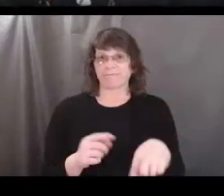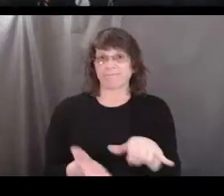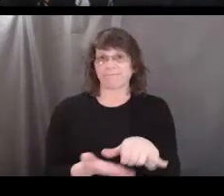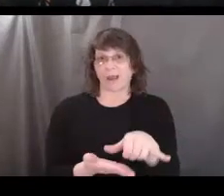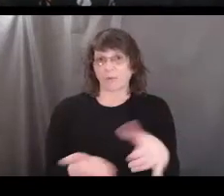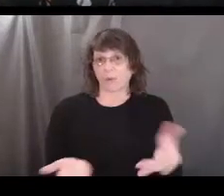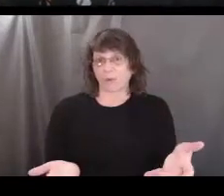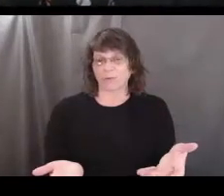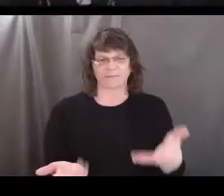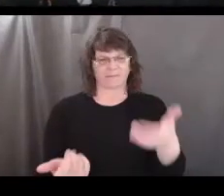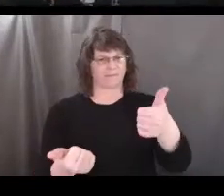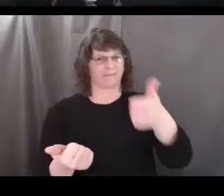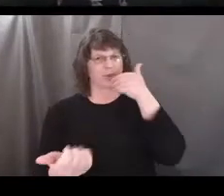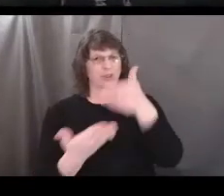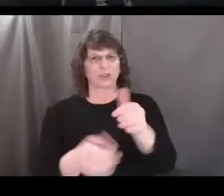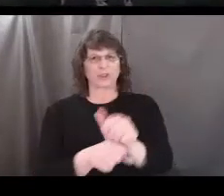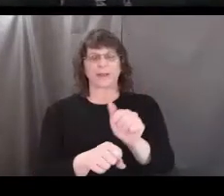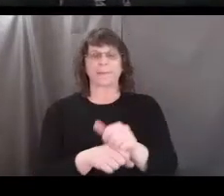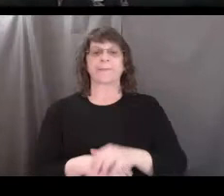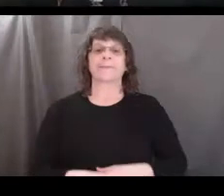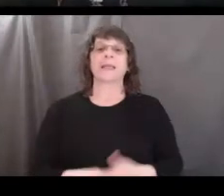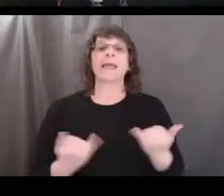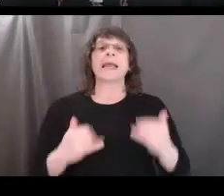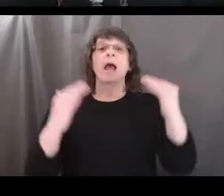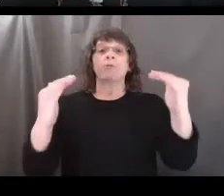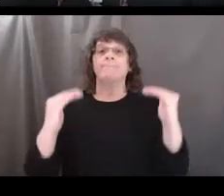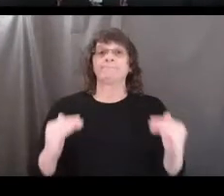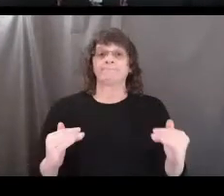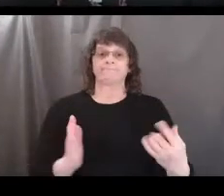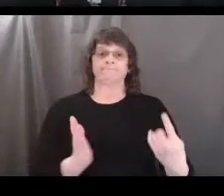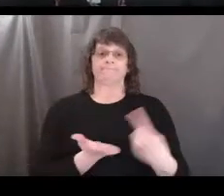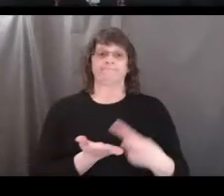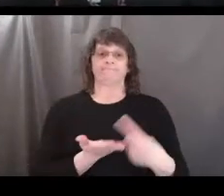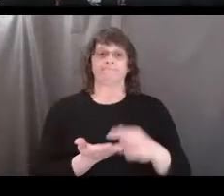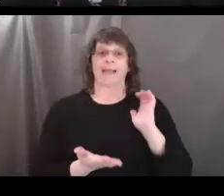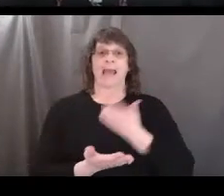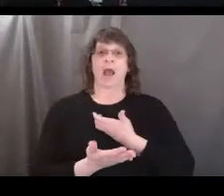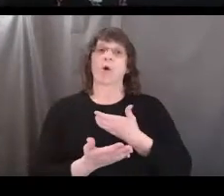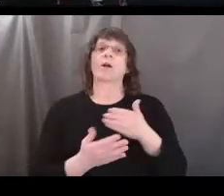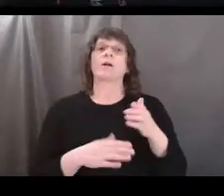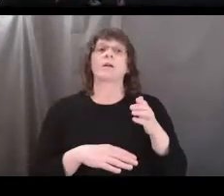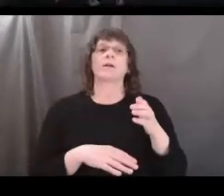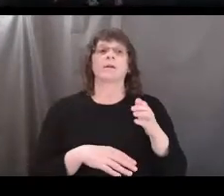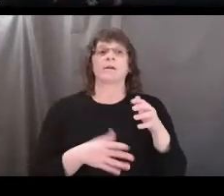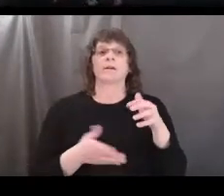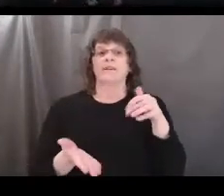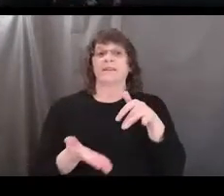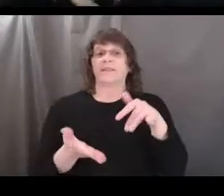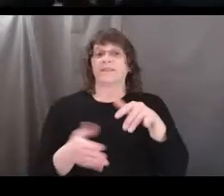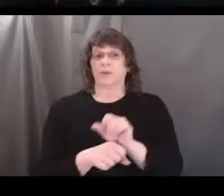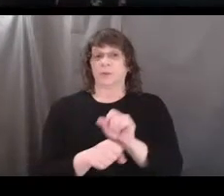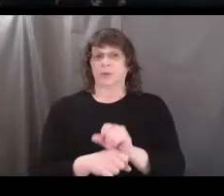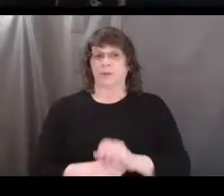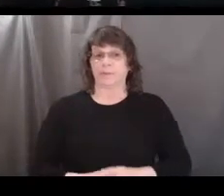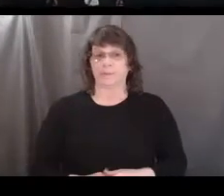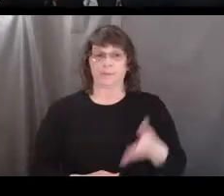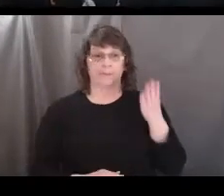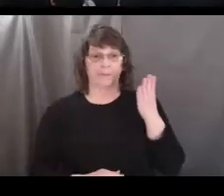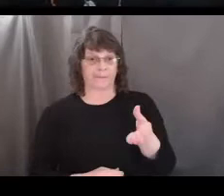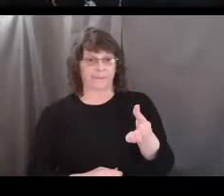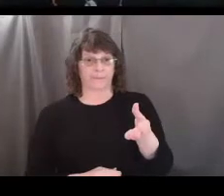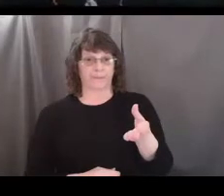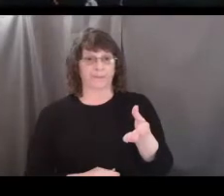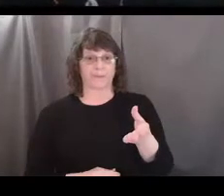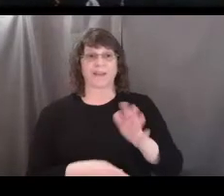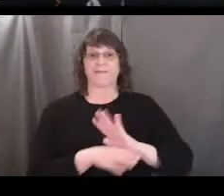Well done. Now, let's talk about our field work. Here is a video